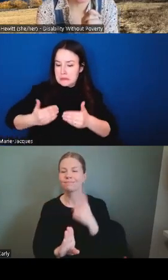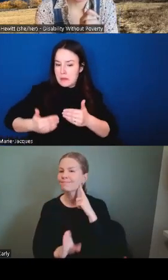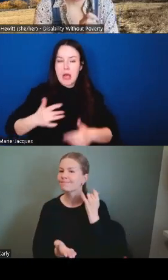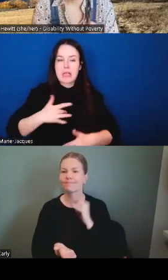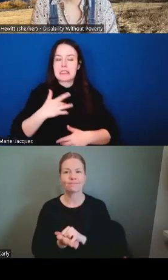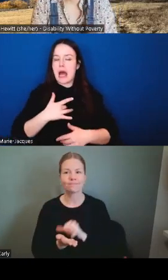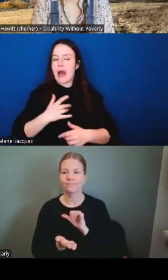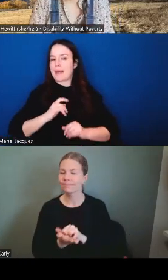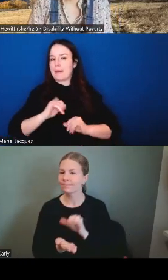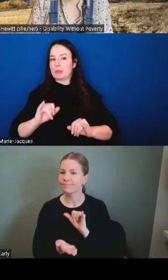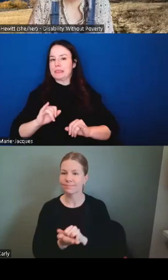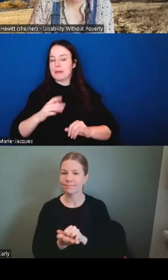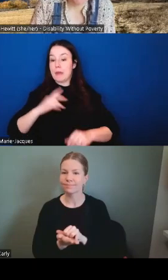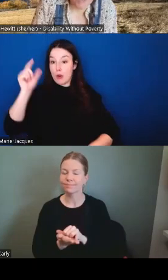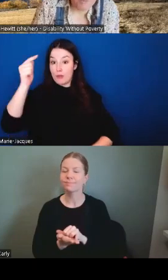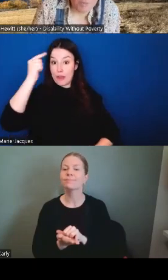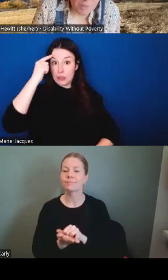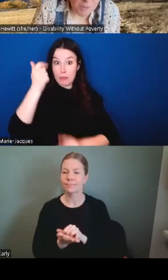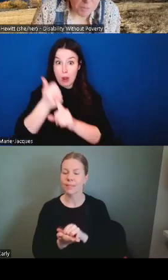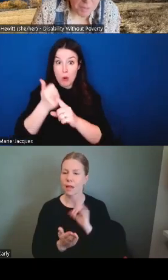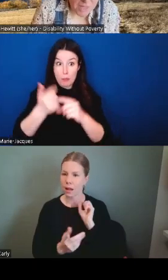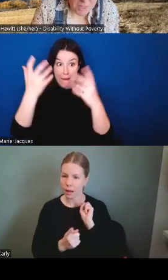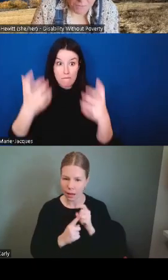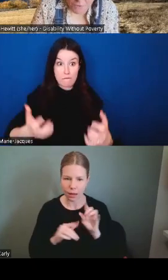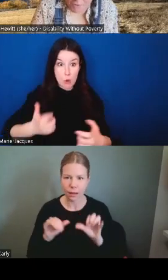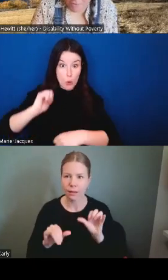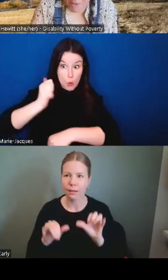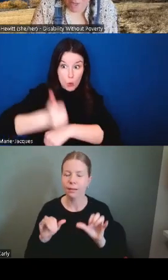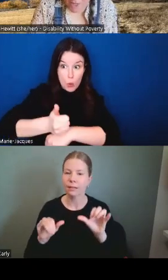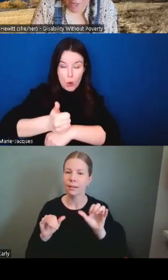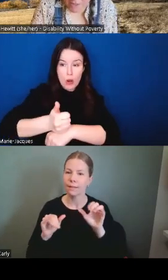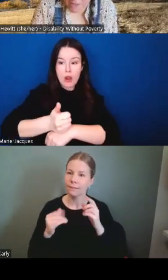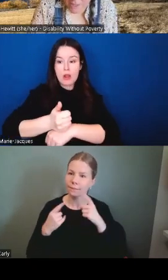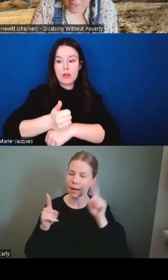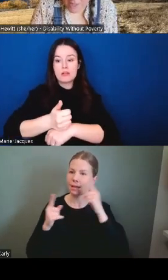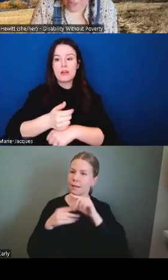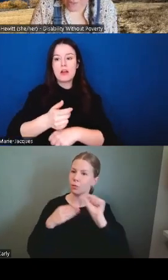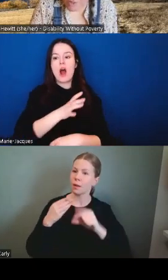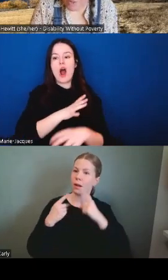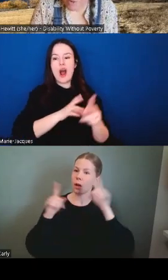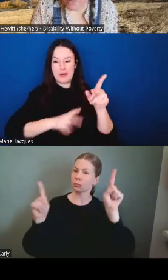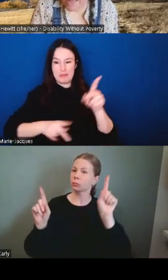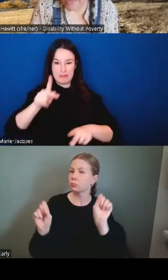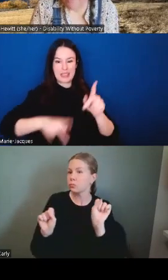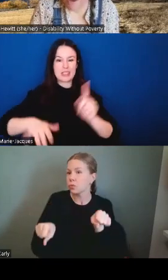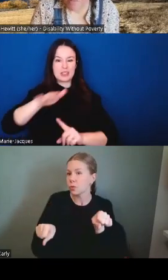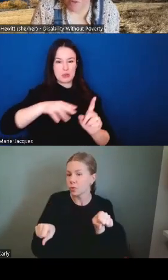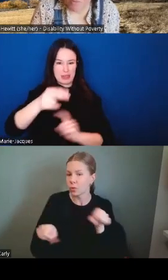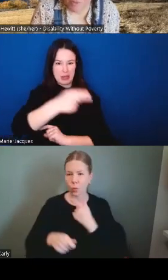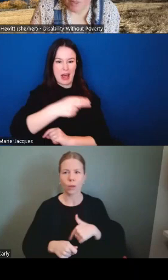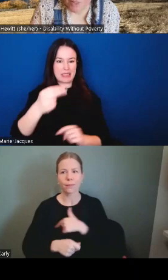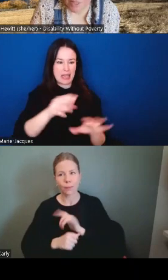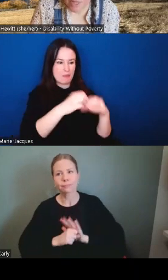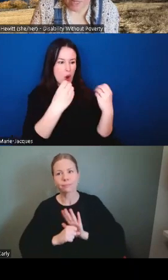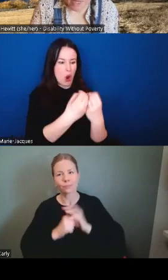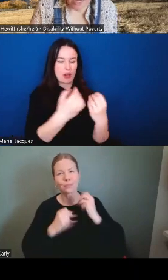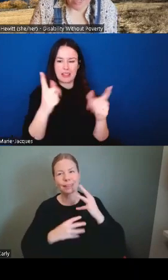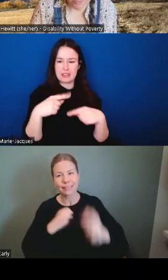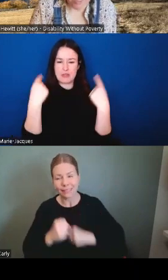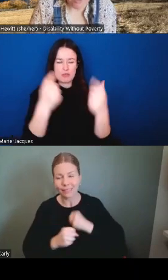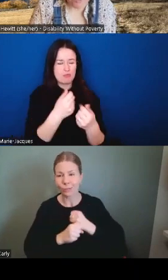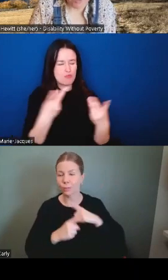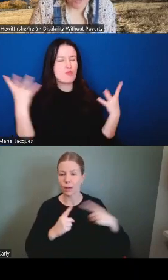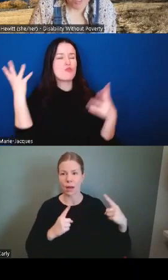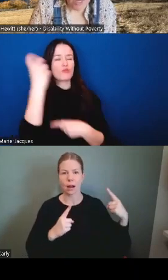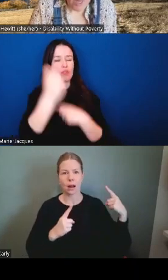disability organizations and disabled people had been asking for it for many years it's one of those landmark moments in